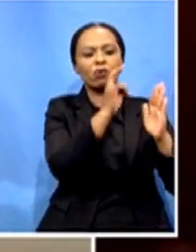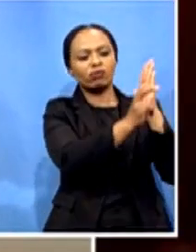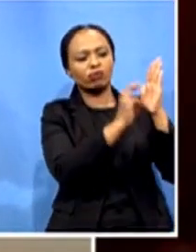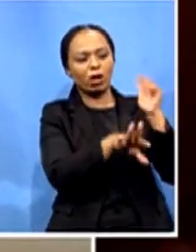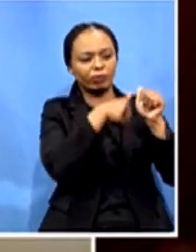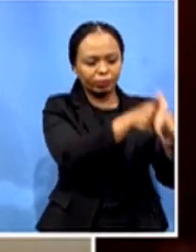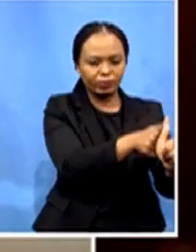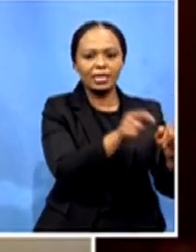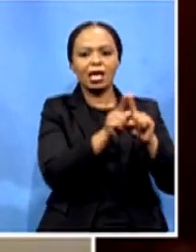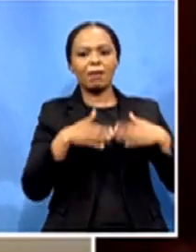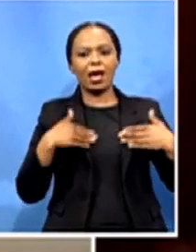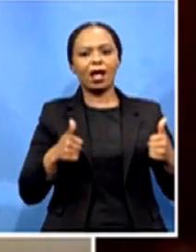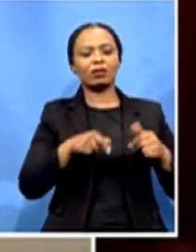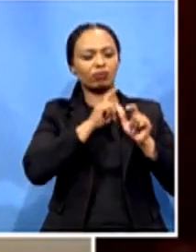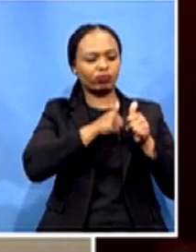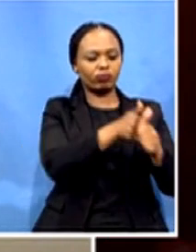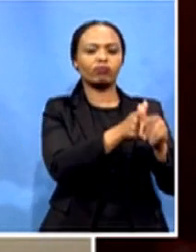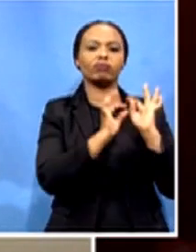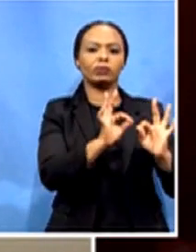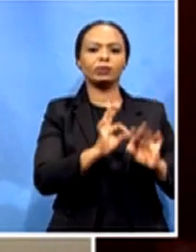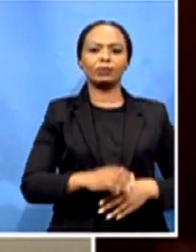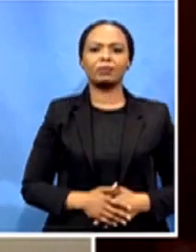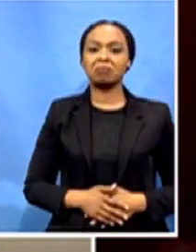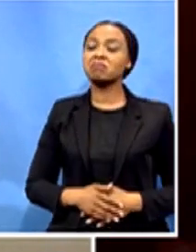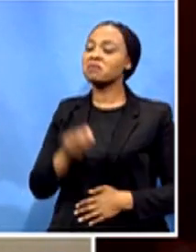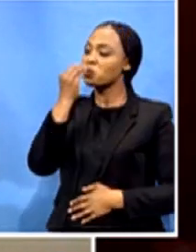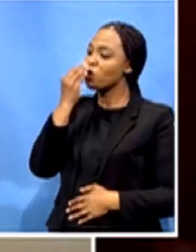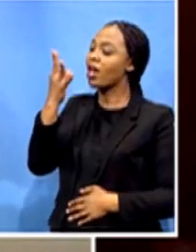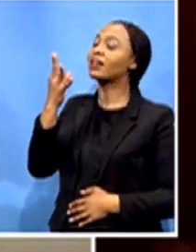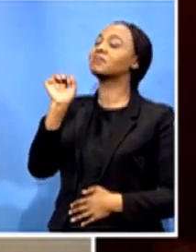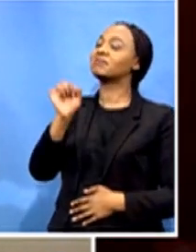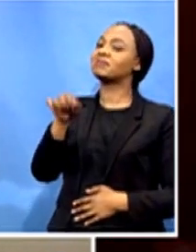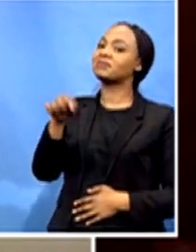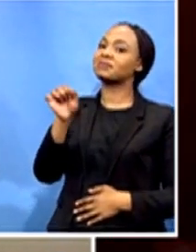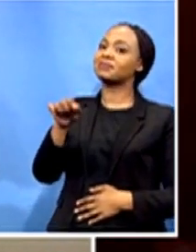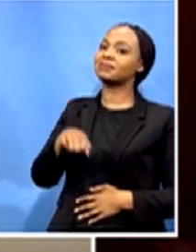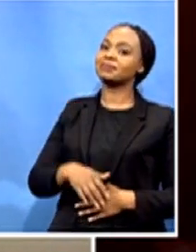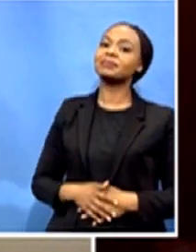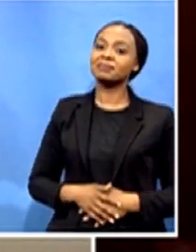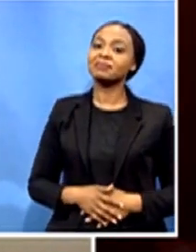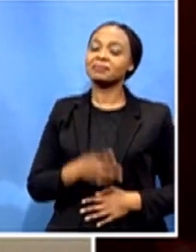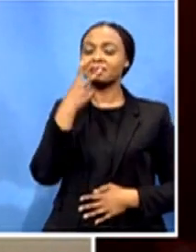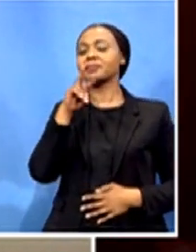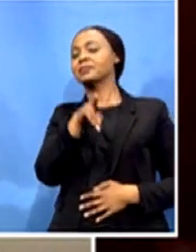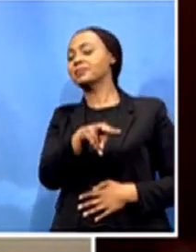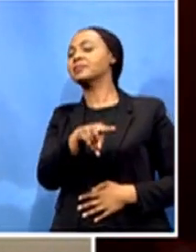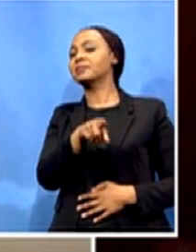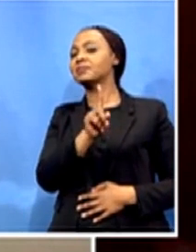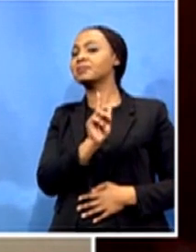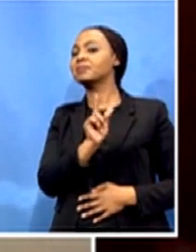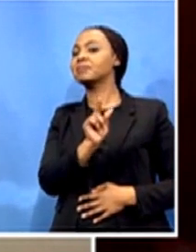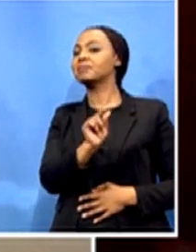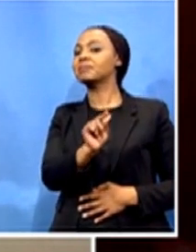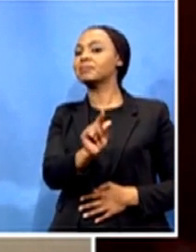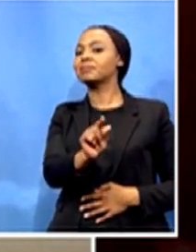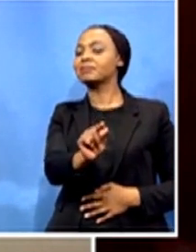well awesome um it seems like something that uh will will have uh positive consequences in the